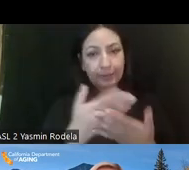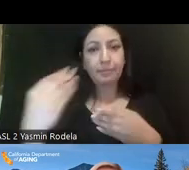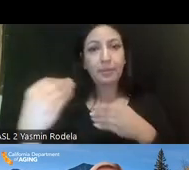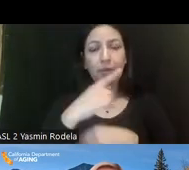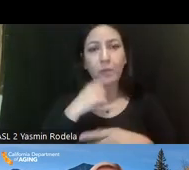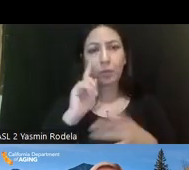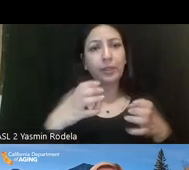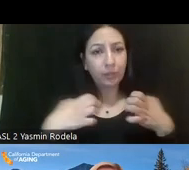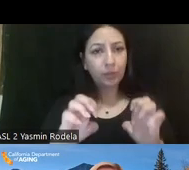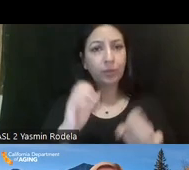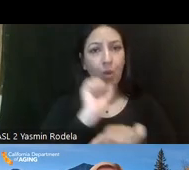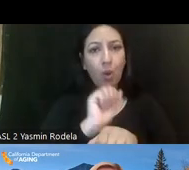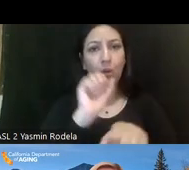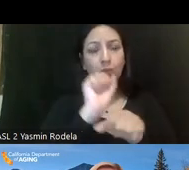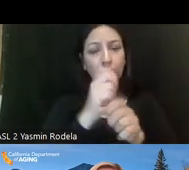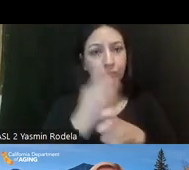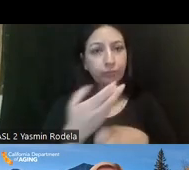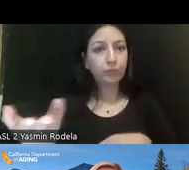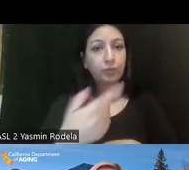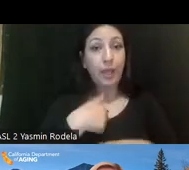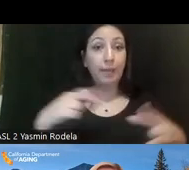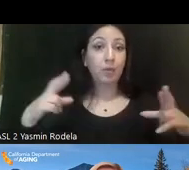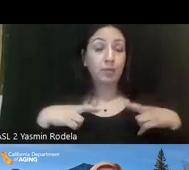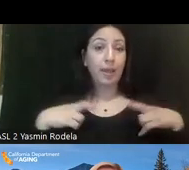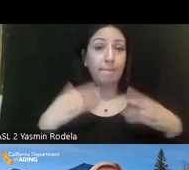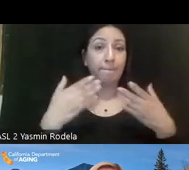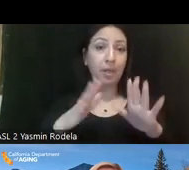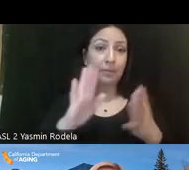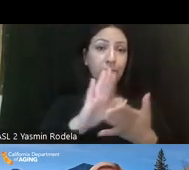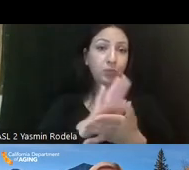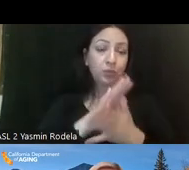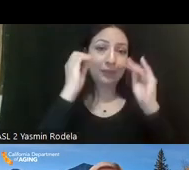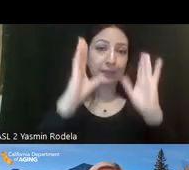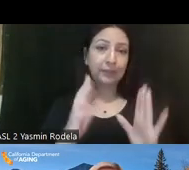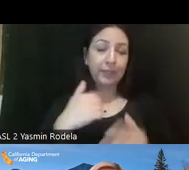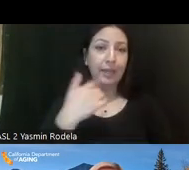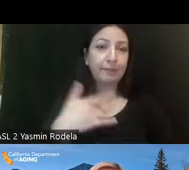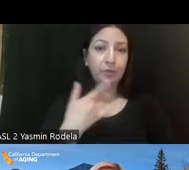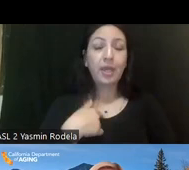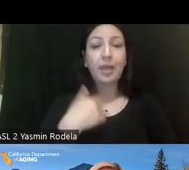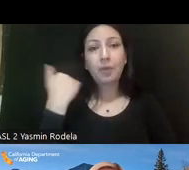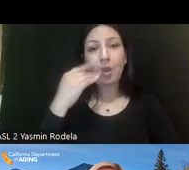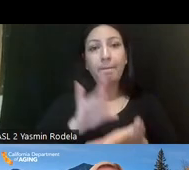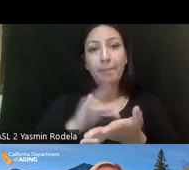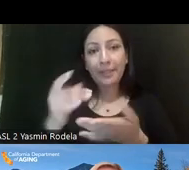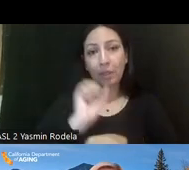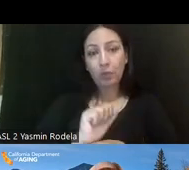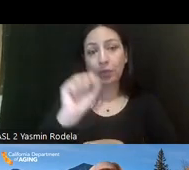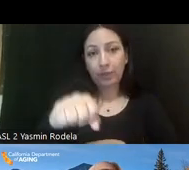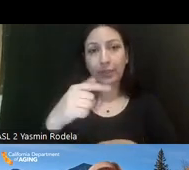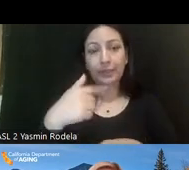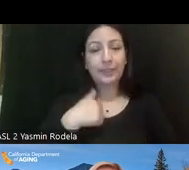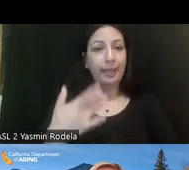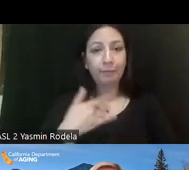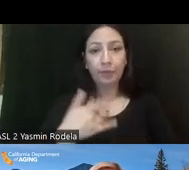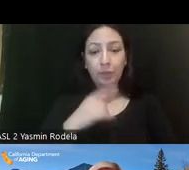encouraged at all the hard work that you do. I'm, I'm a retired public school teacher. So I feel like I, and I used to do Medi-Cal work. So I am definitely,